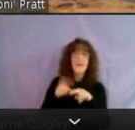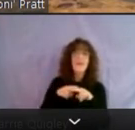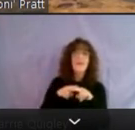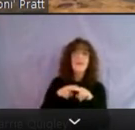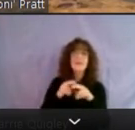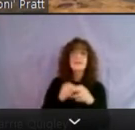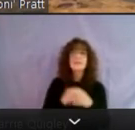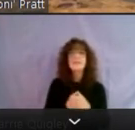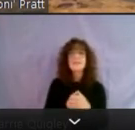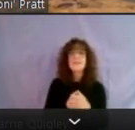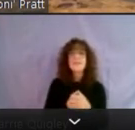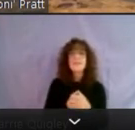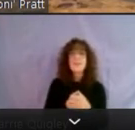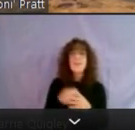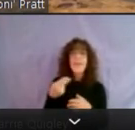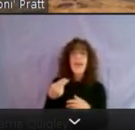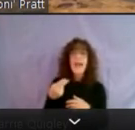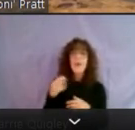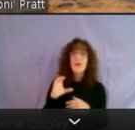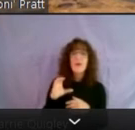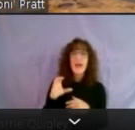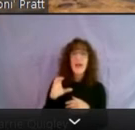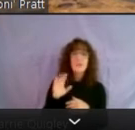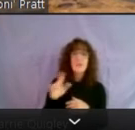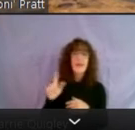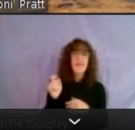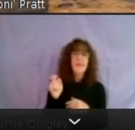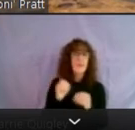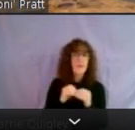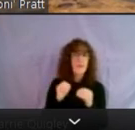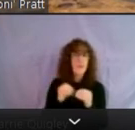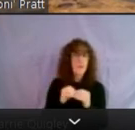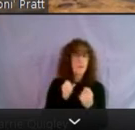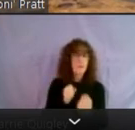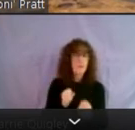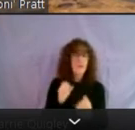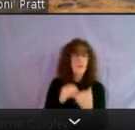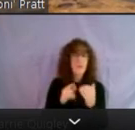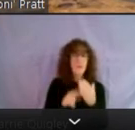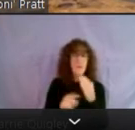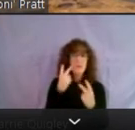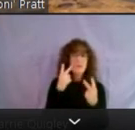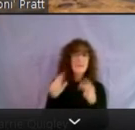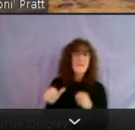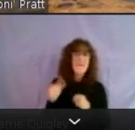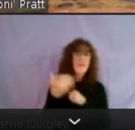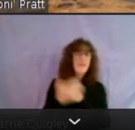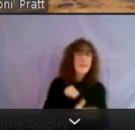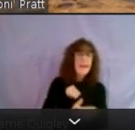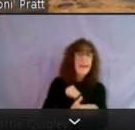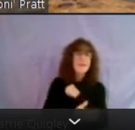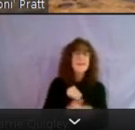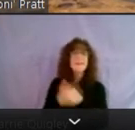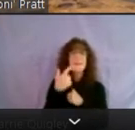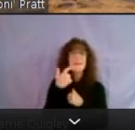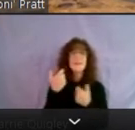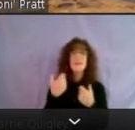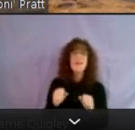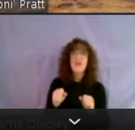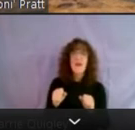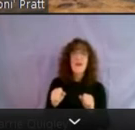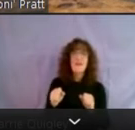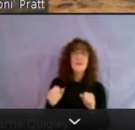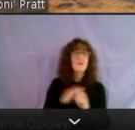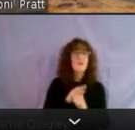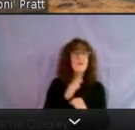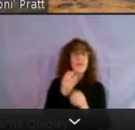Um, Howard County's bill is a little bit more aggressive than, uh, than what we're seeing elsewhere because it, it tries to fill in a gap, which